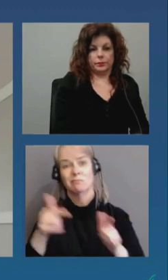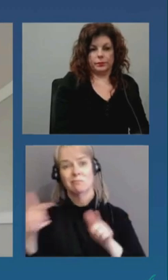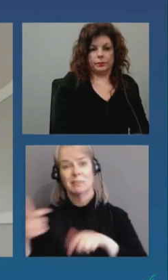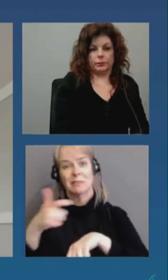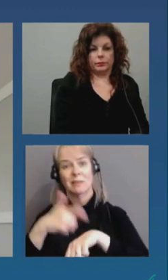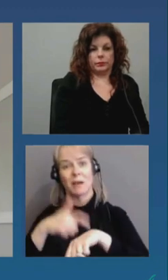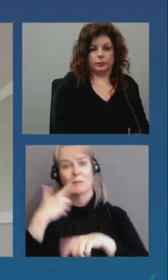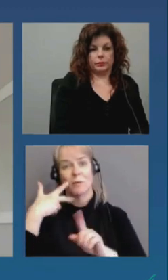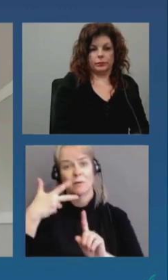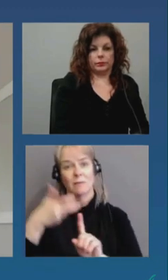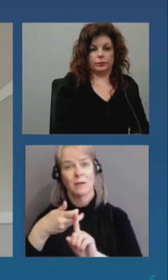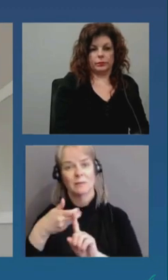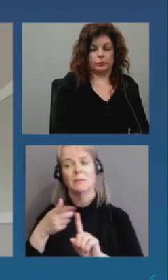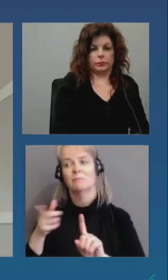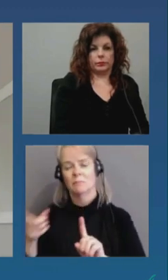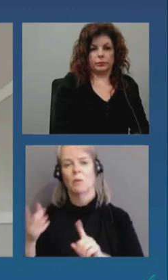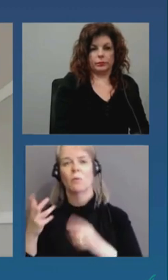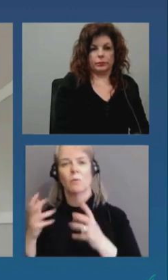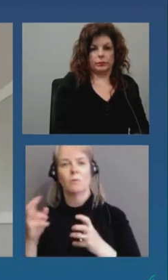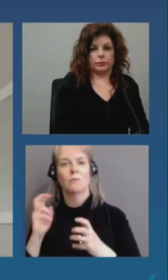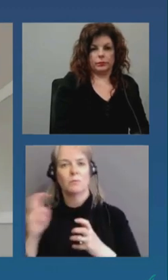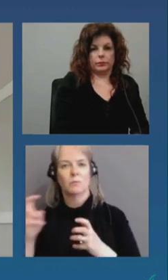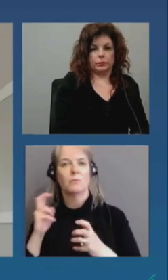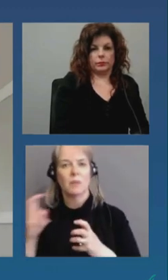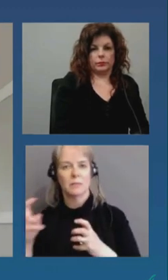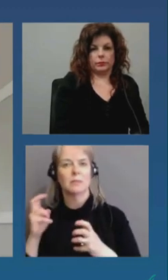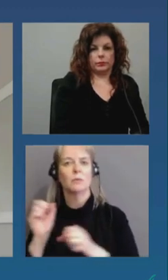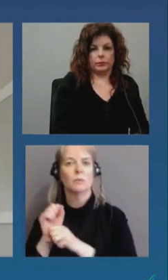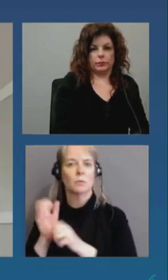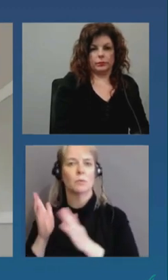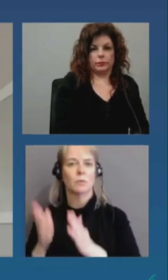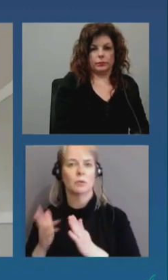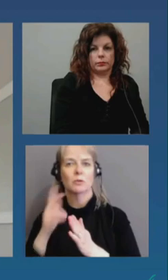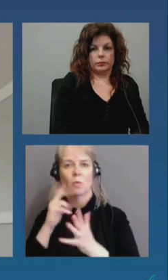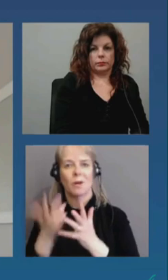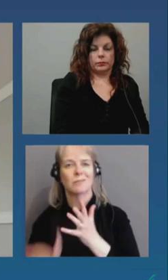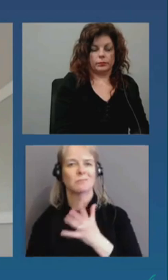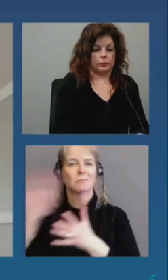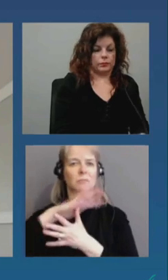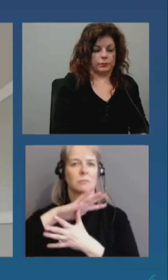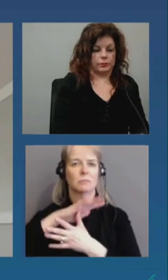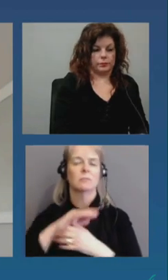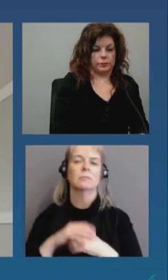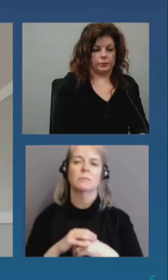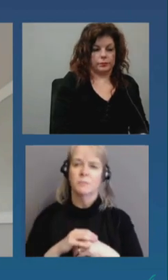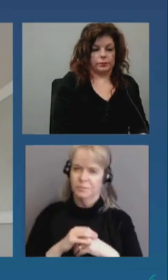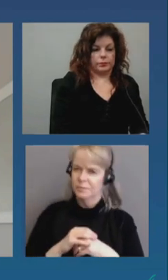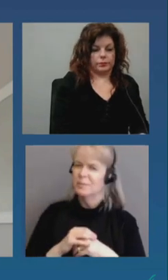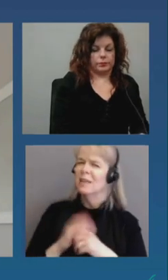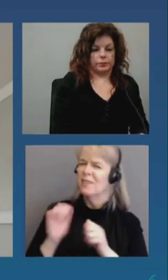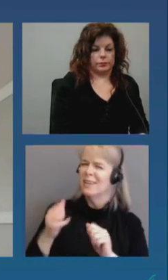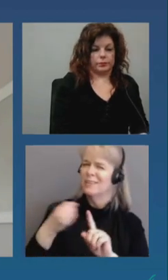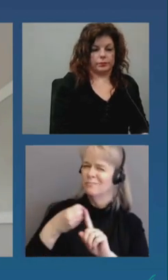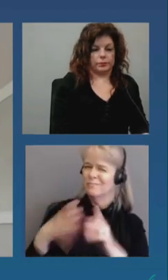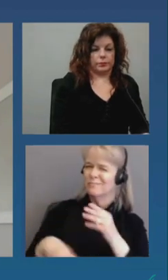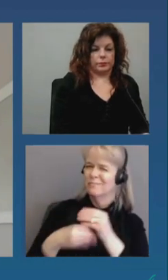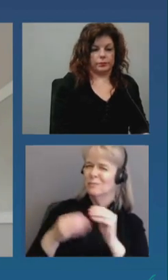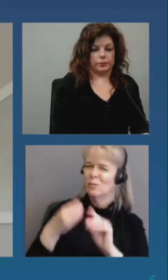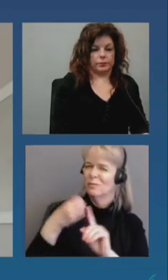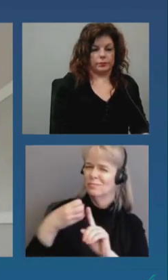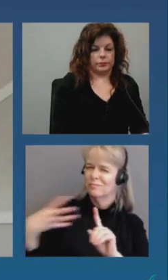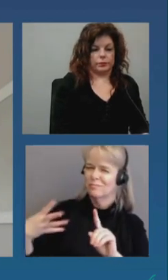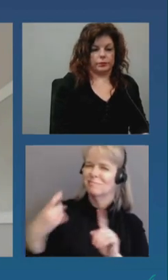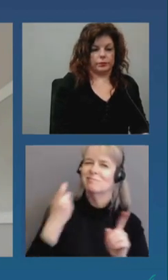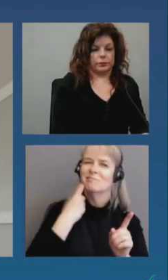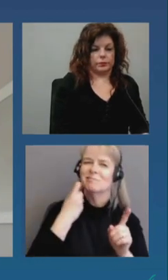yeah if i can start in answering this question by providing a little more context i i know mr de monti spoke about sort of where